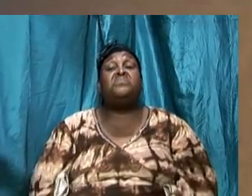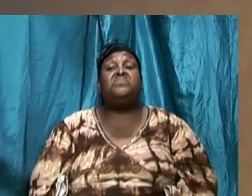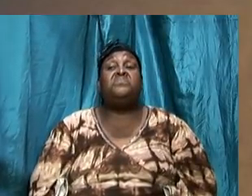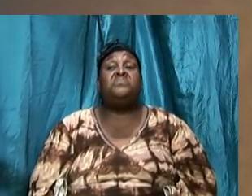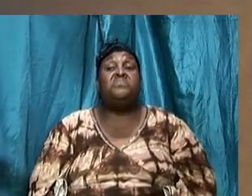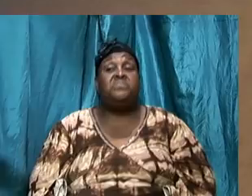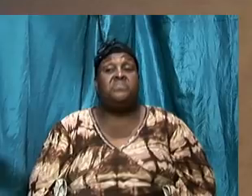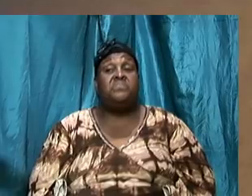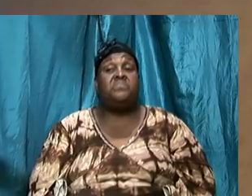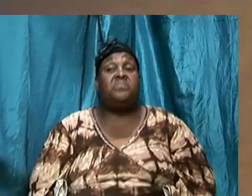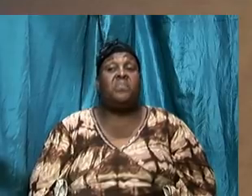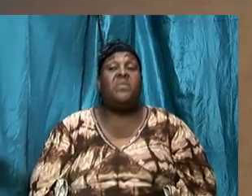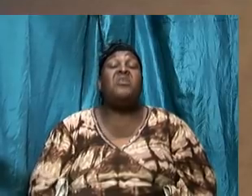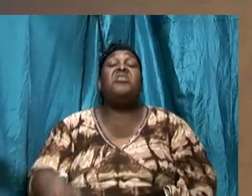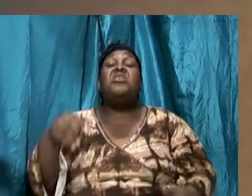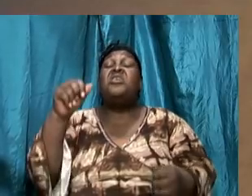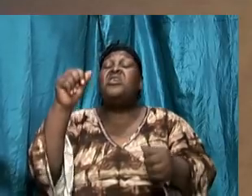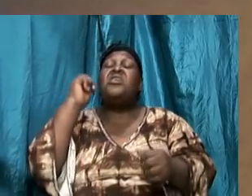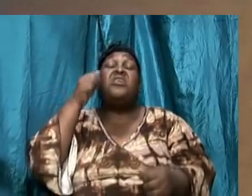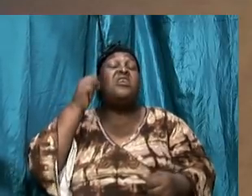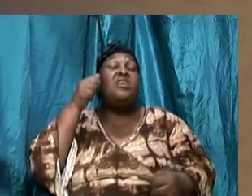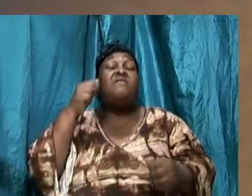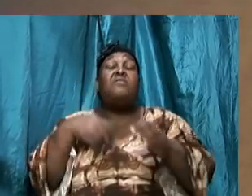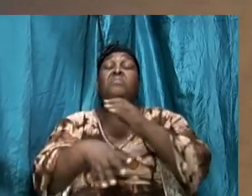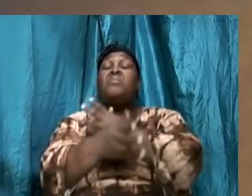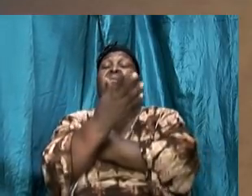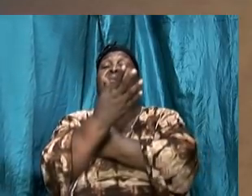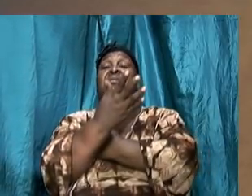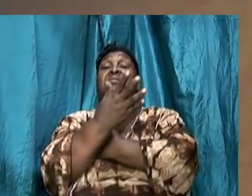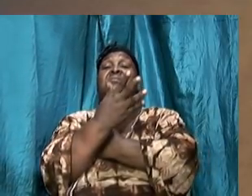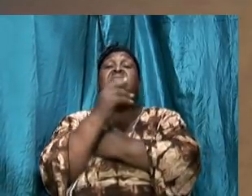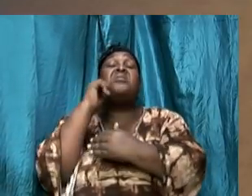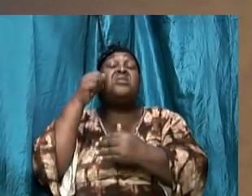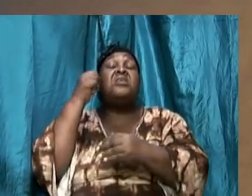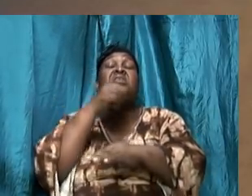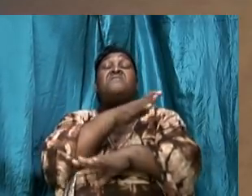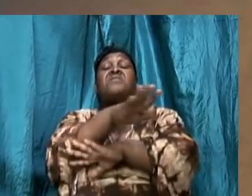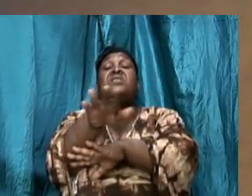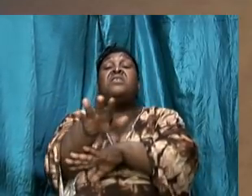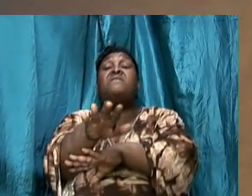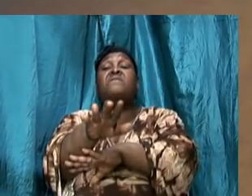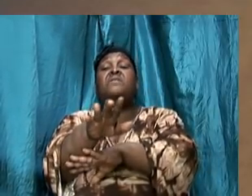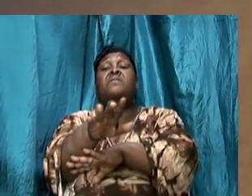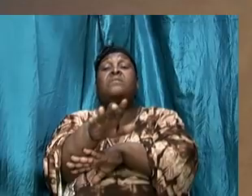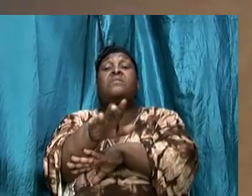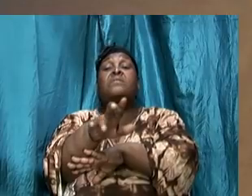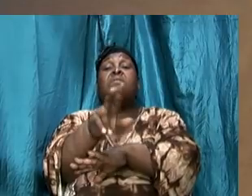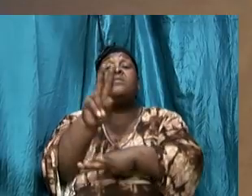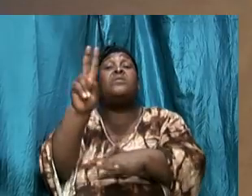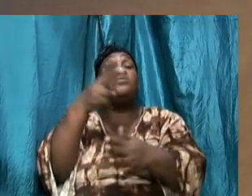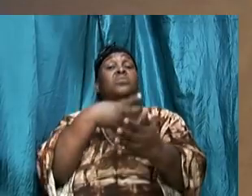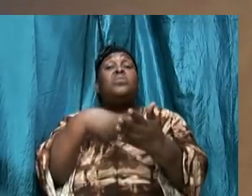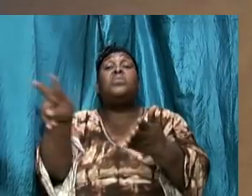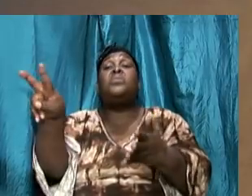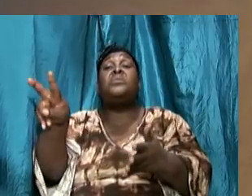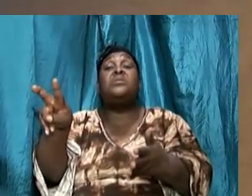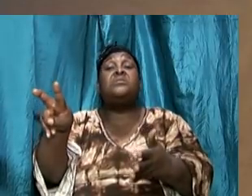every morning every evening two weeks